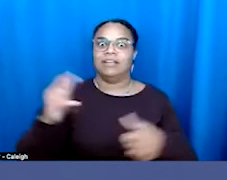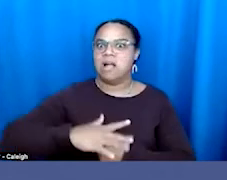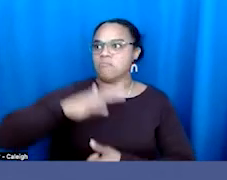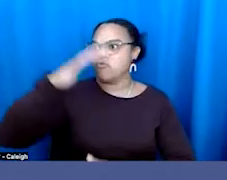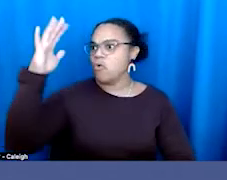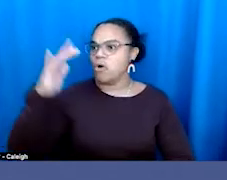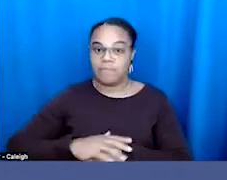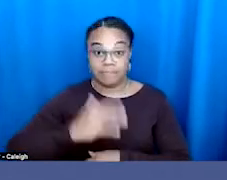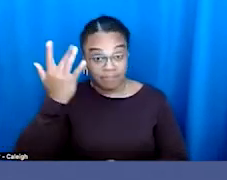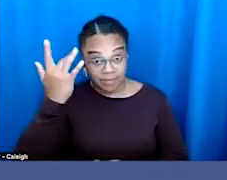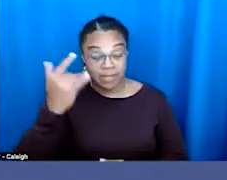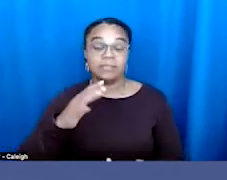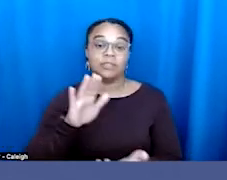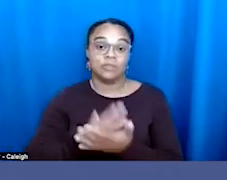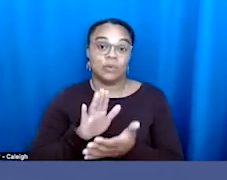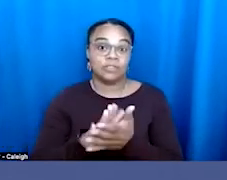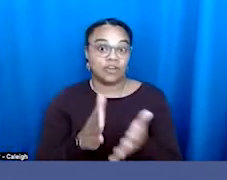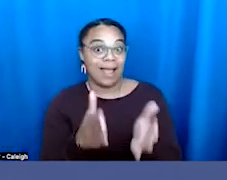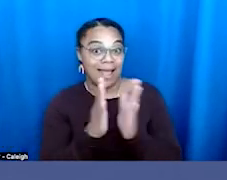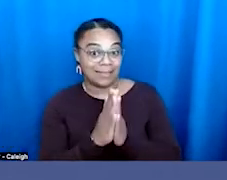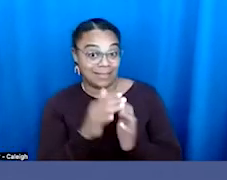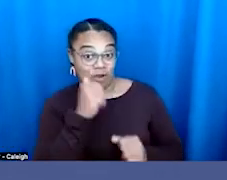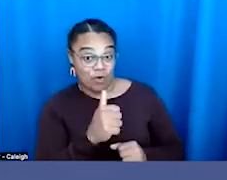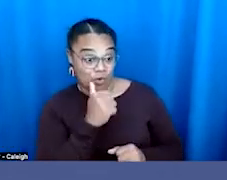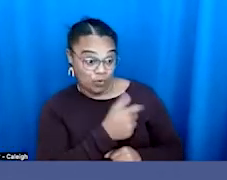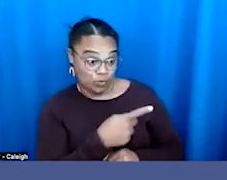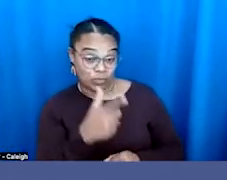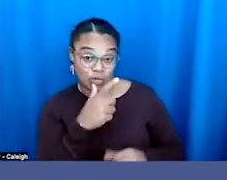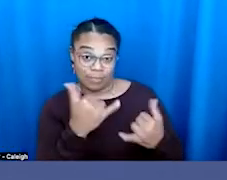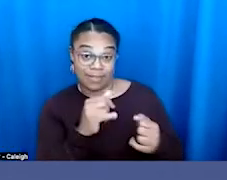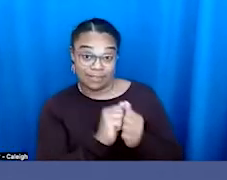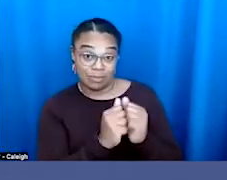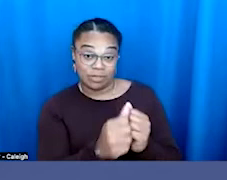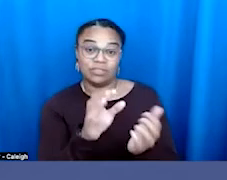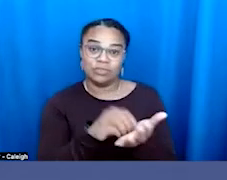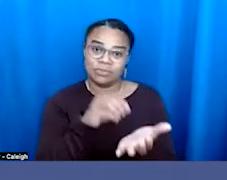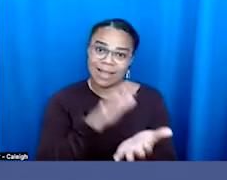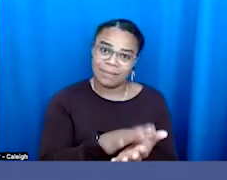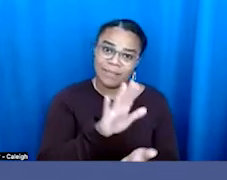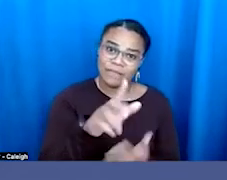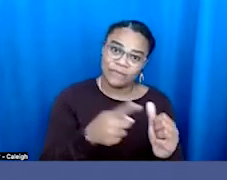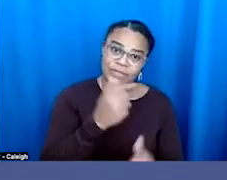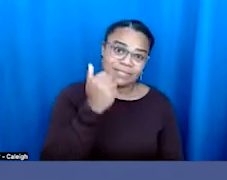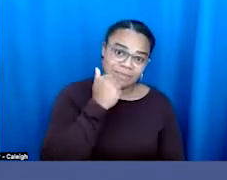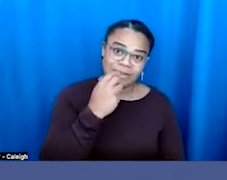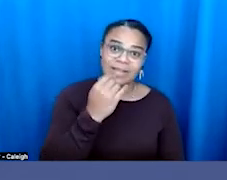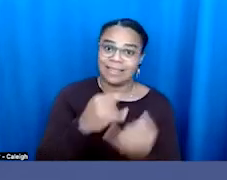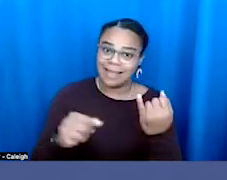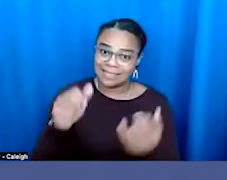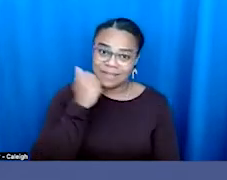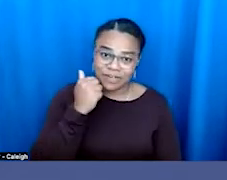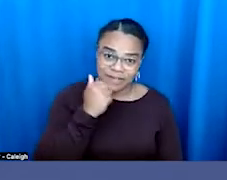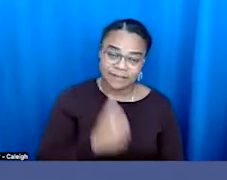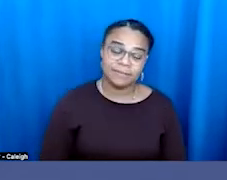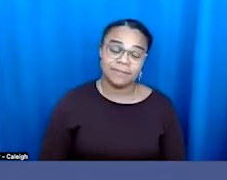girls who are playing sports to document their first period, their last period. And